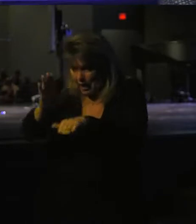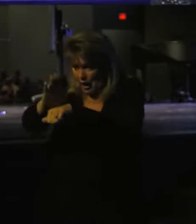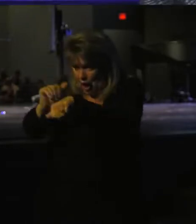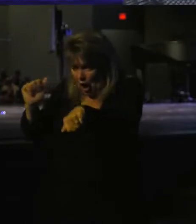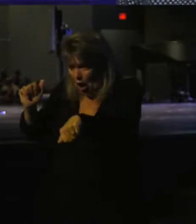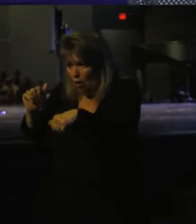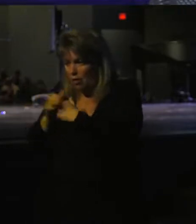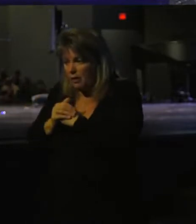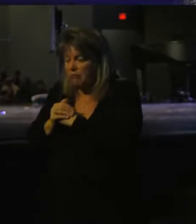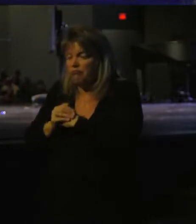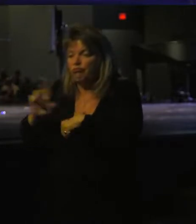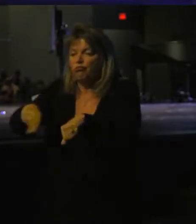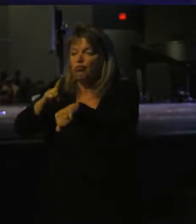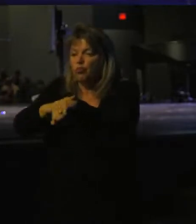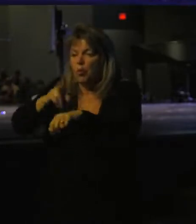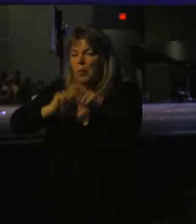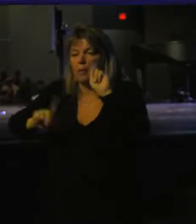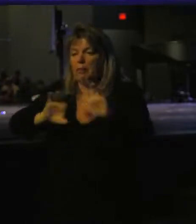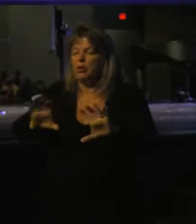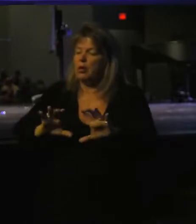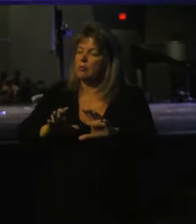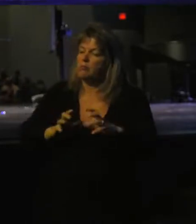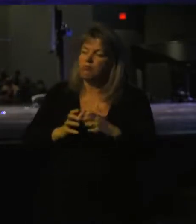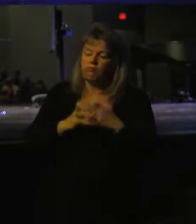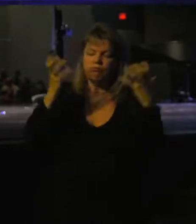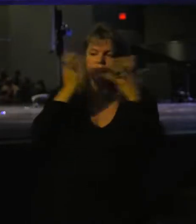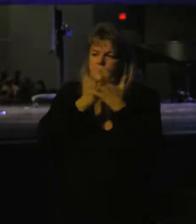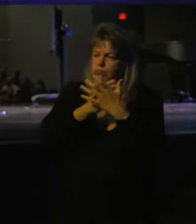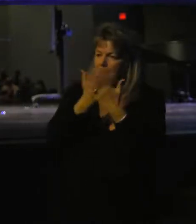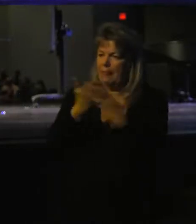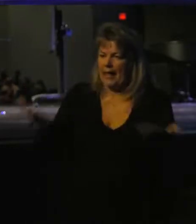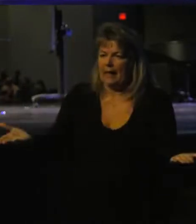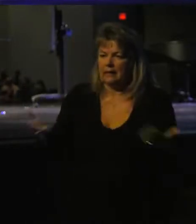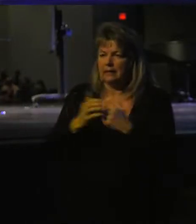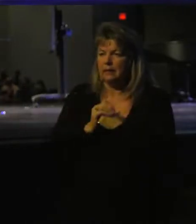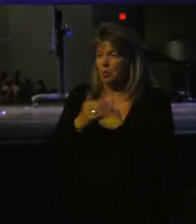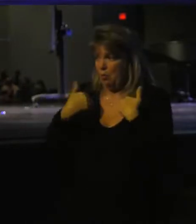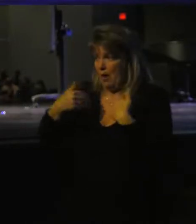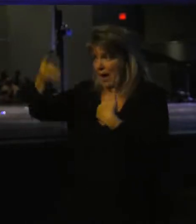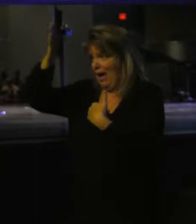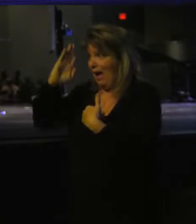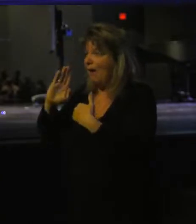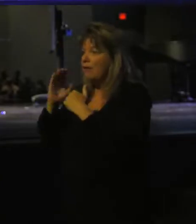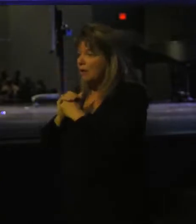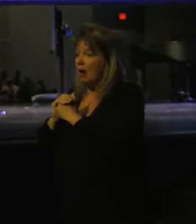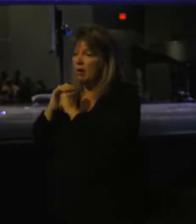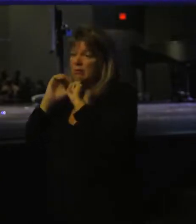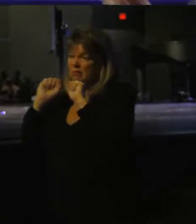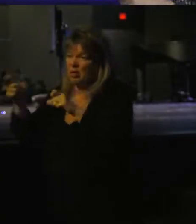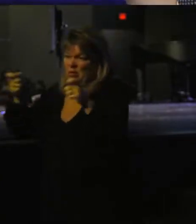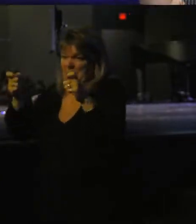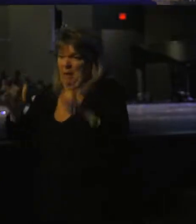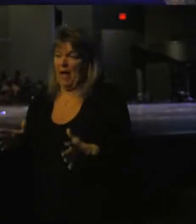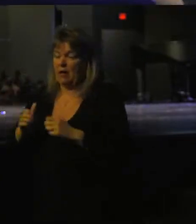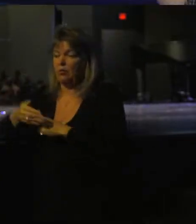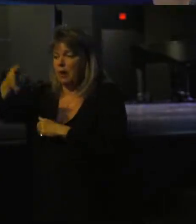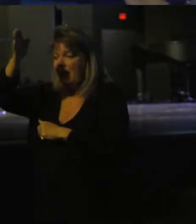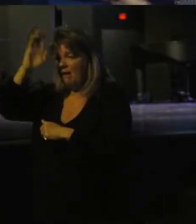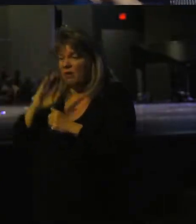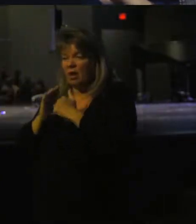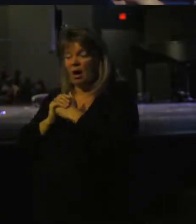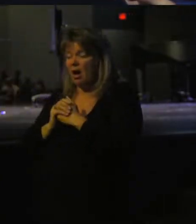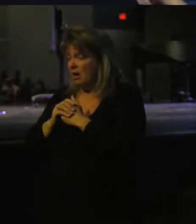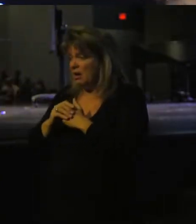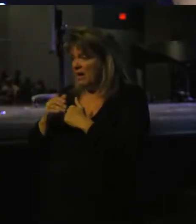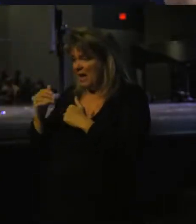calling ordinary men to do extraordinary things. We have a God of the unnatural. We have a God that while the message is